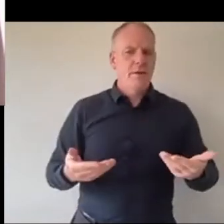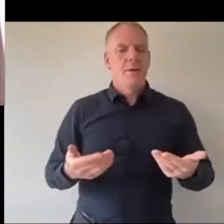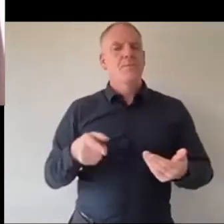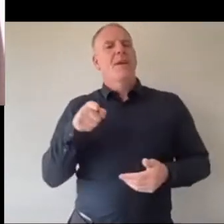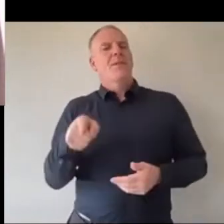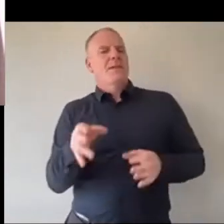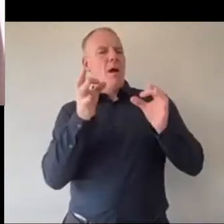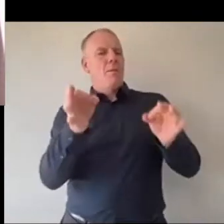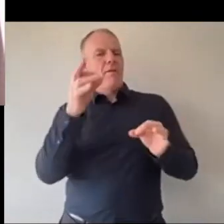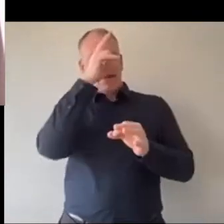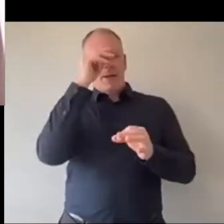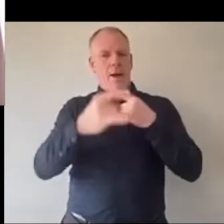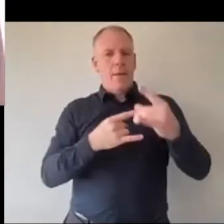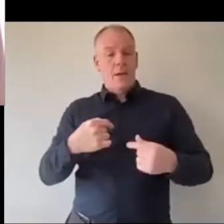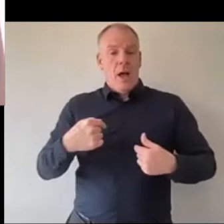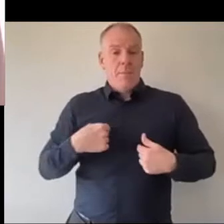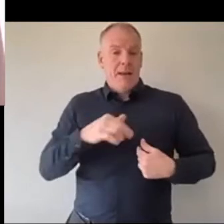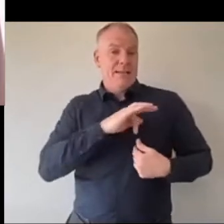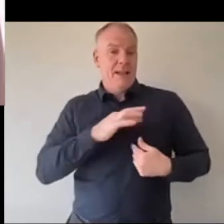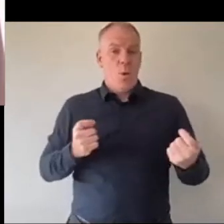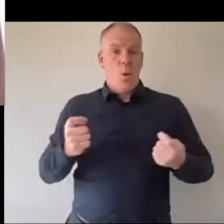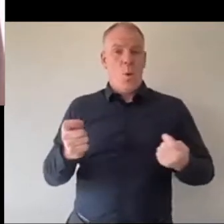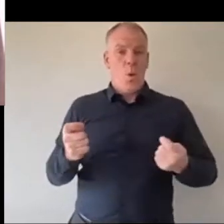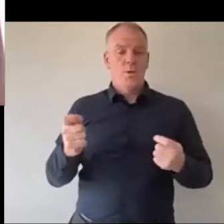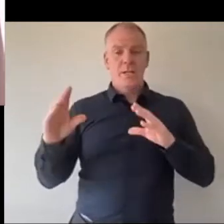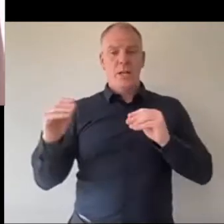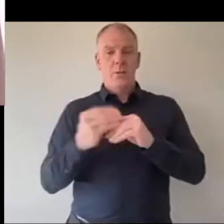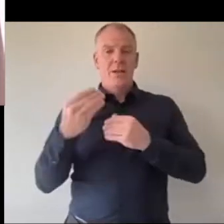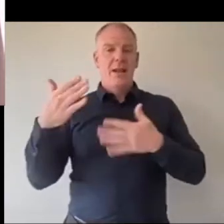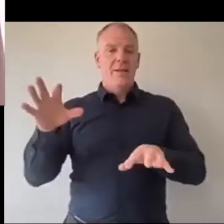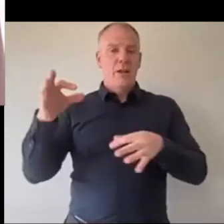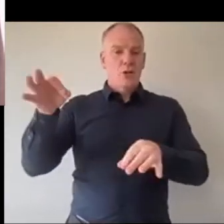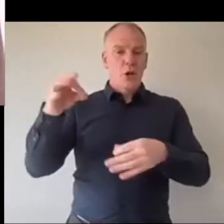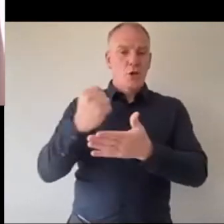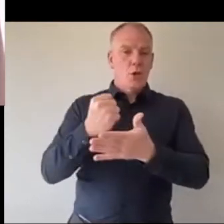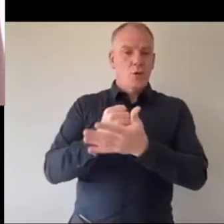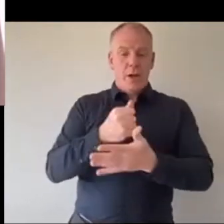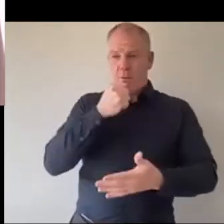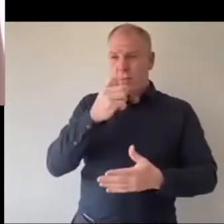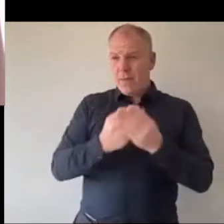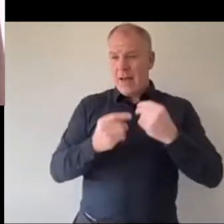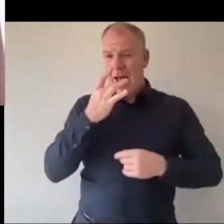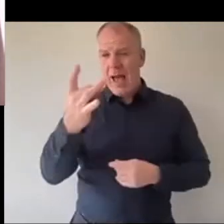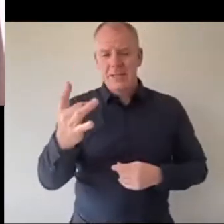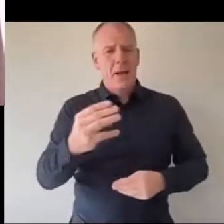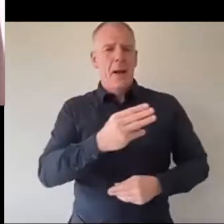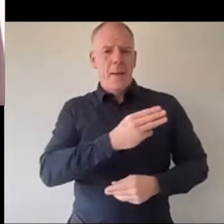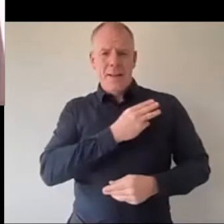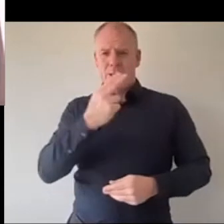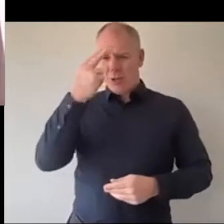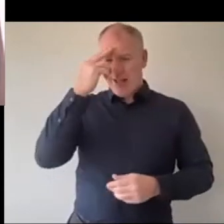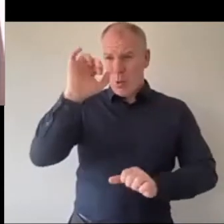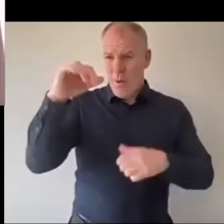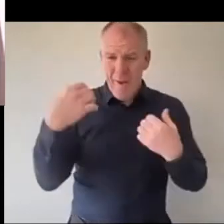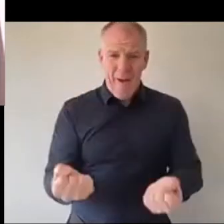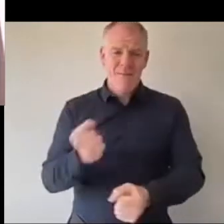the I hosted a chat with Leaving Cert students quite a lot of them and the first thing I said is please understand the power you have you